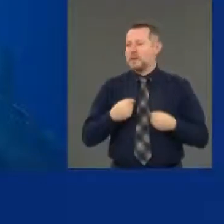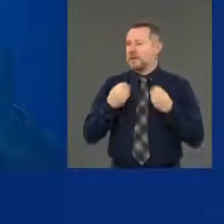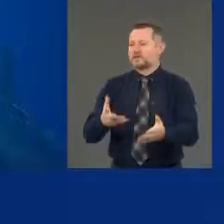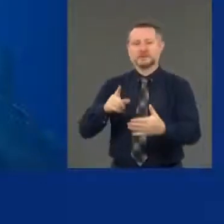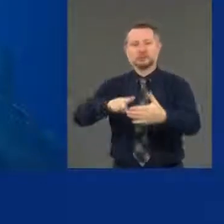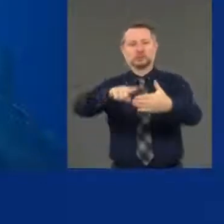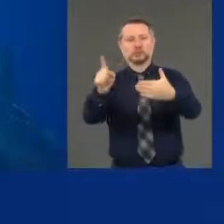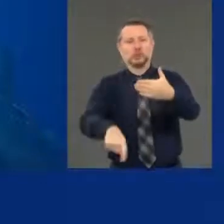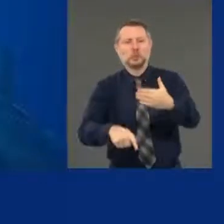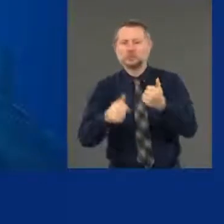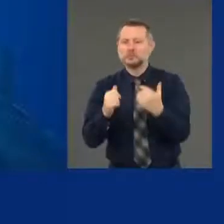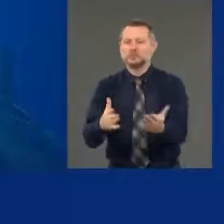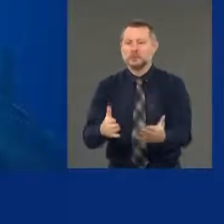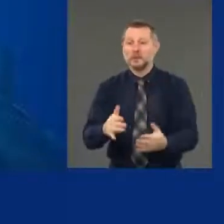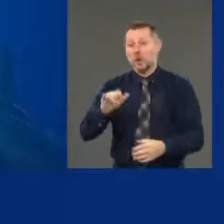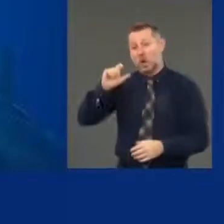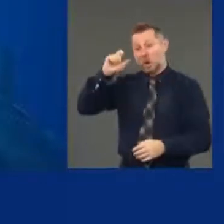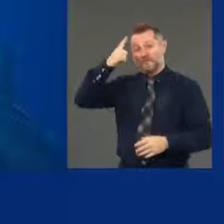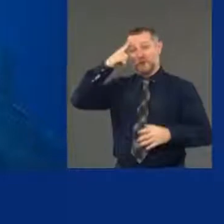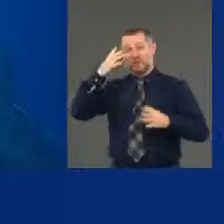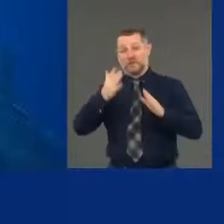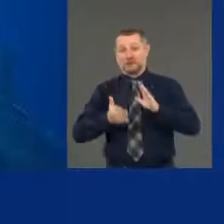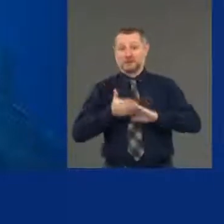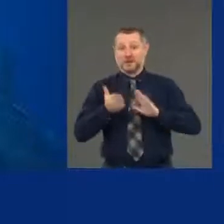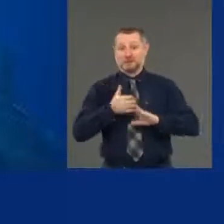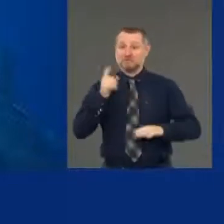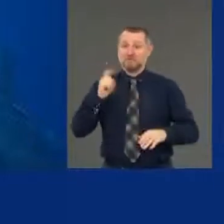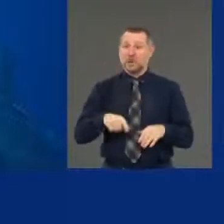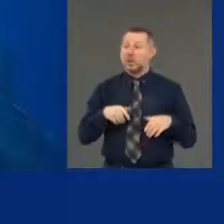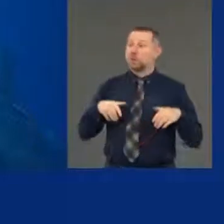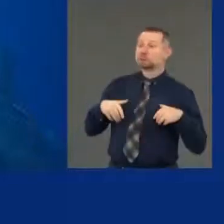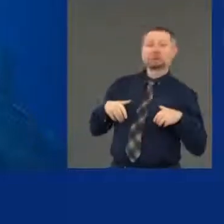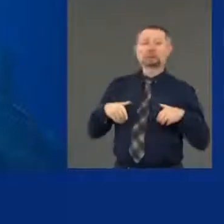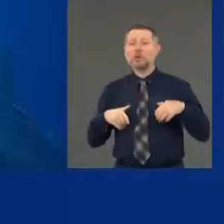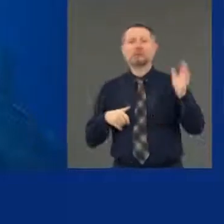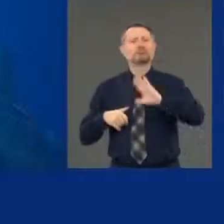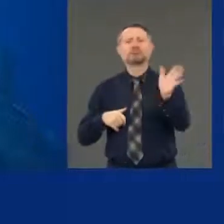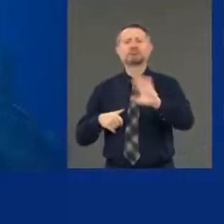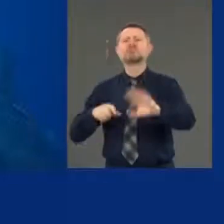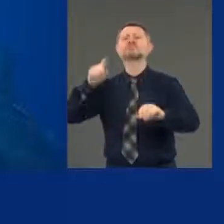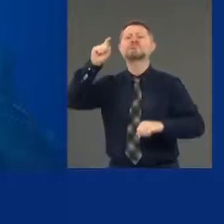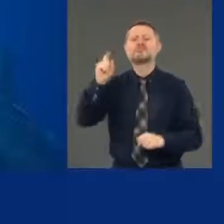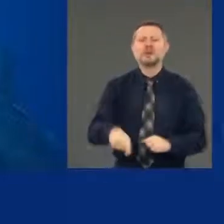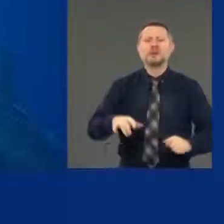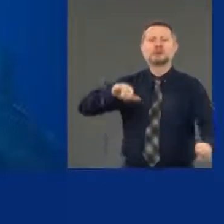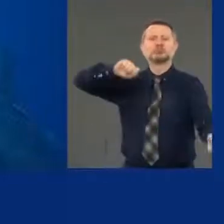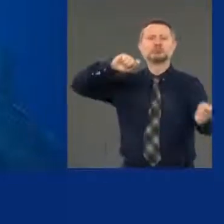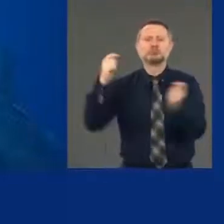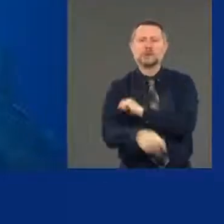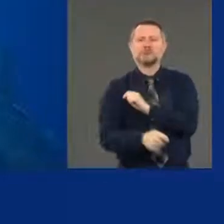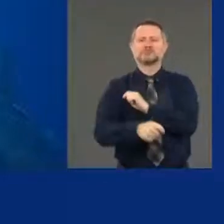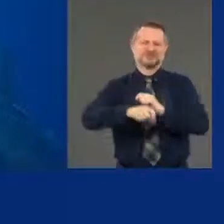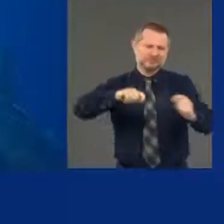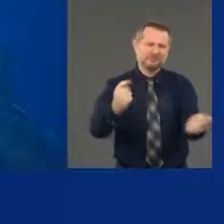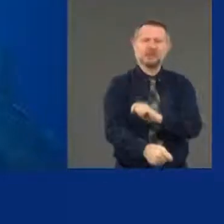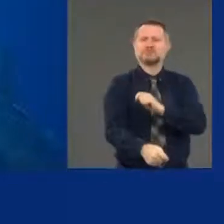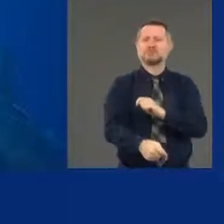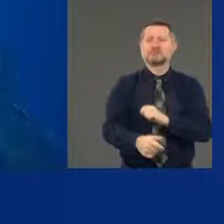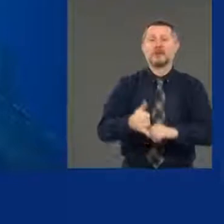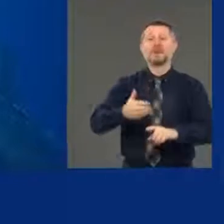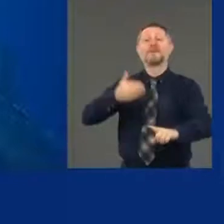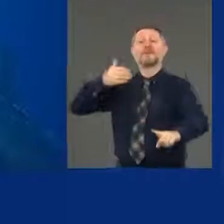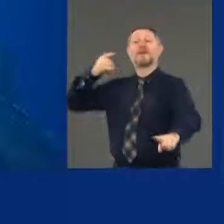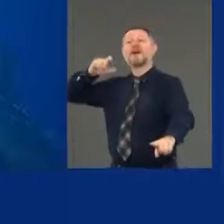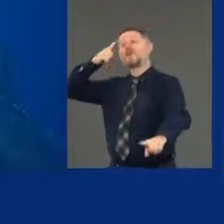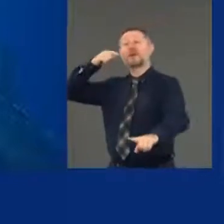passive occupation. Government is supposed to do things. It's supposed to make changes. Often government moves too slowly. But